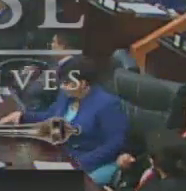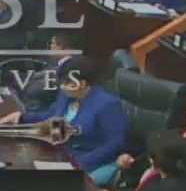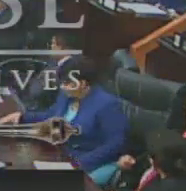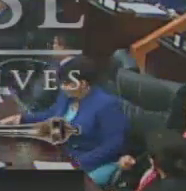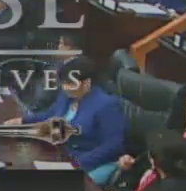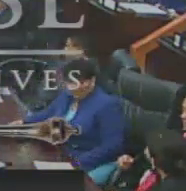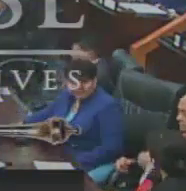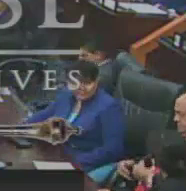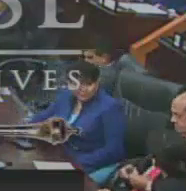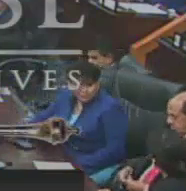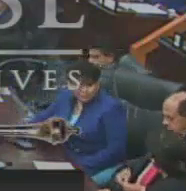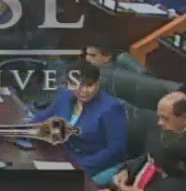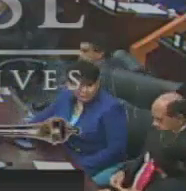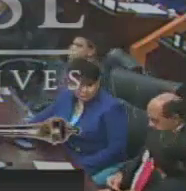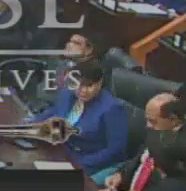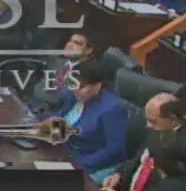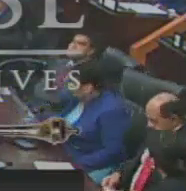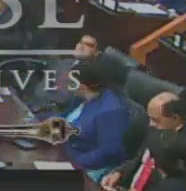.org For more information,